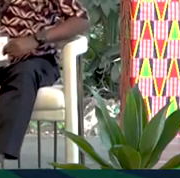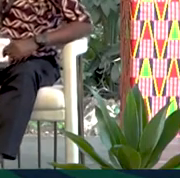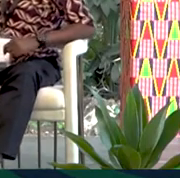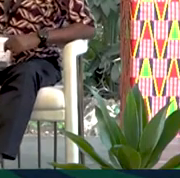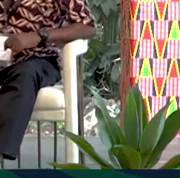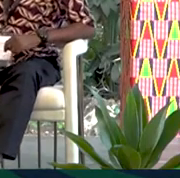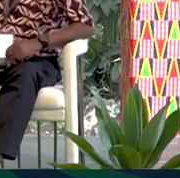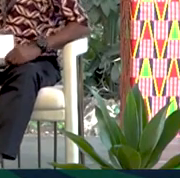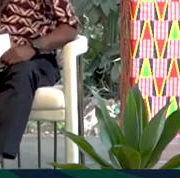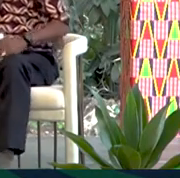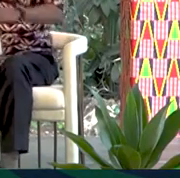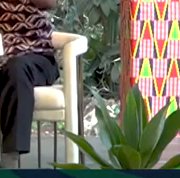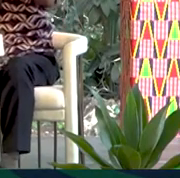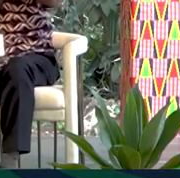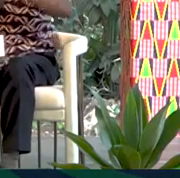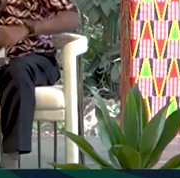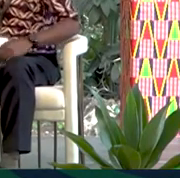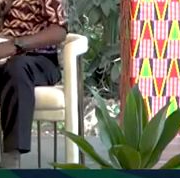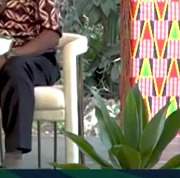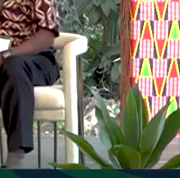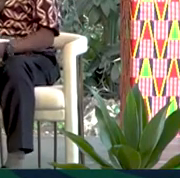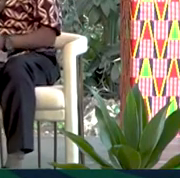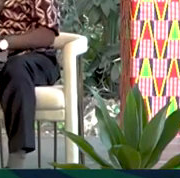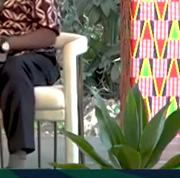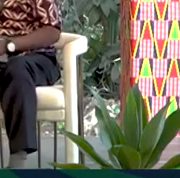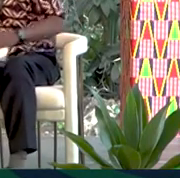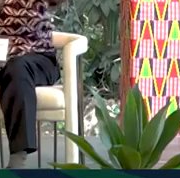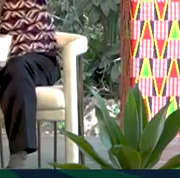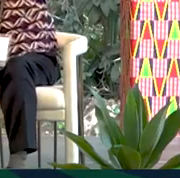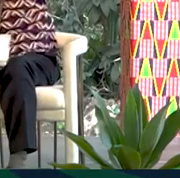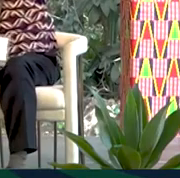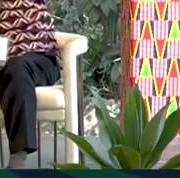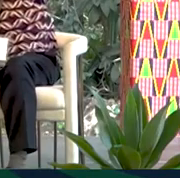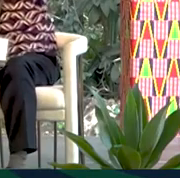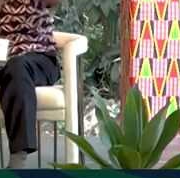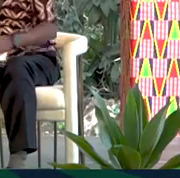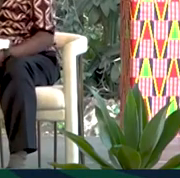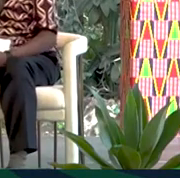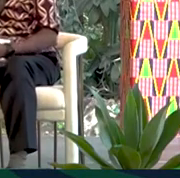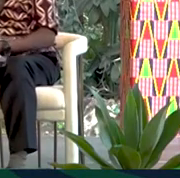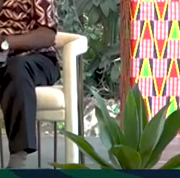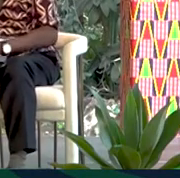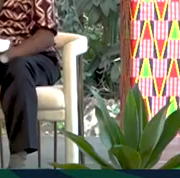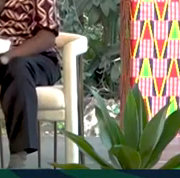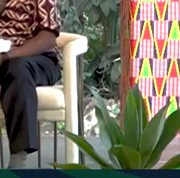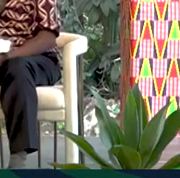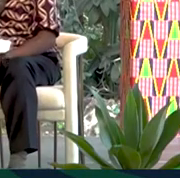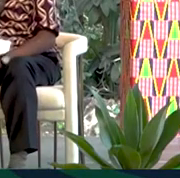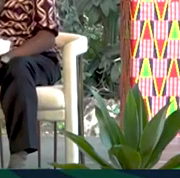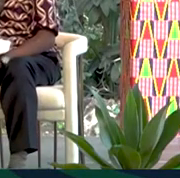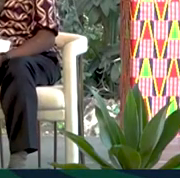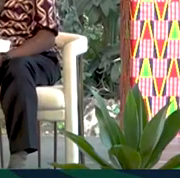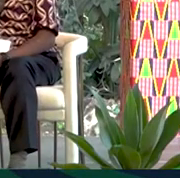of you know is it less so hands up? I can tell you. Kanga hands up okay find that out there's a reason that we